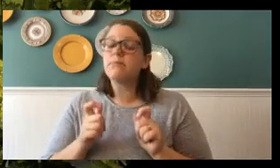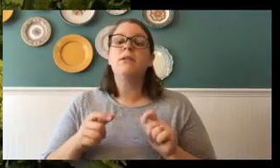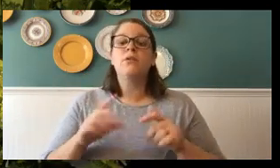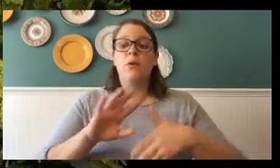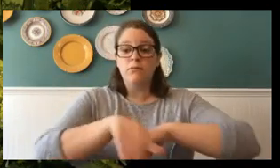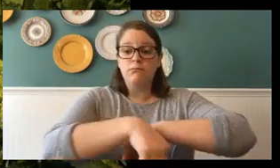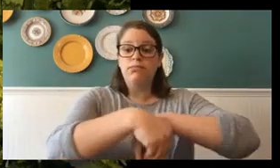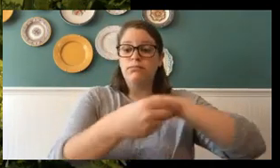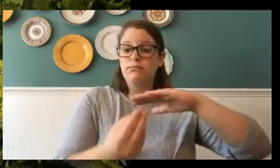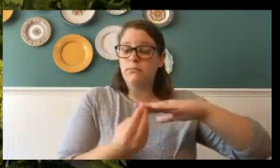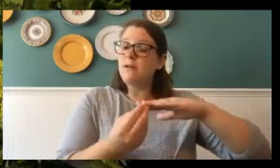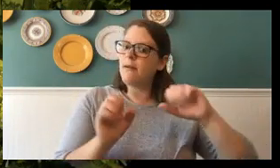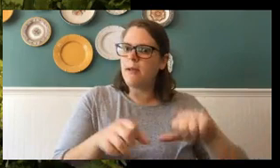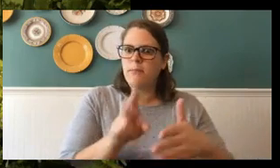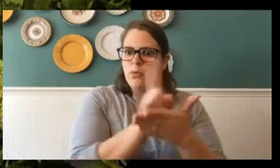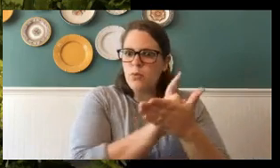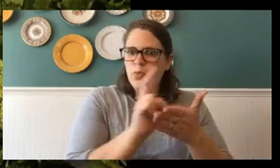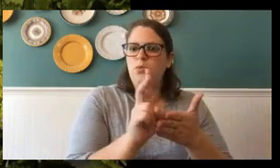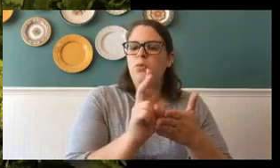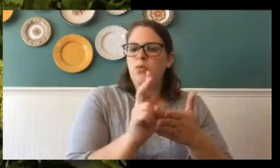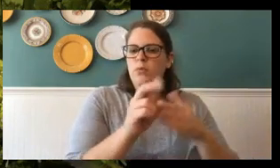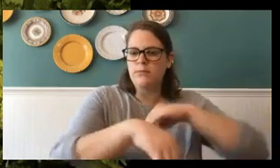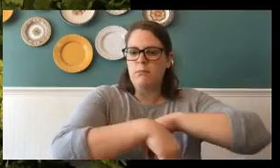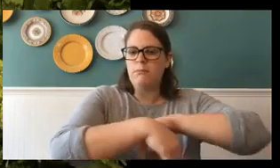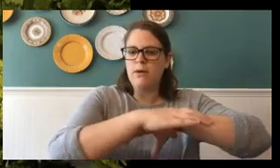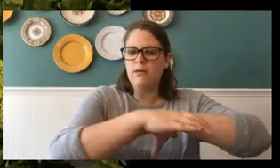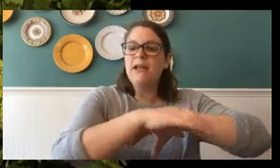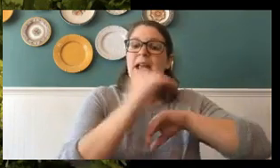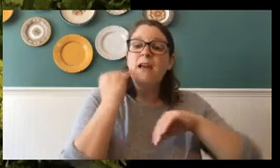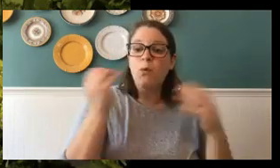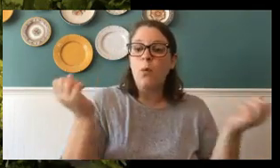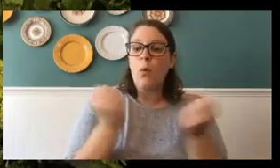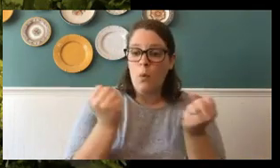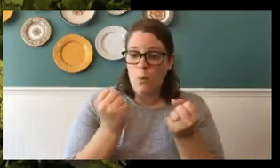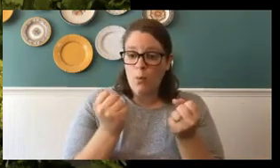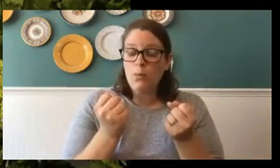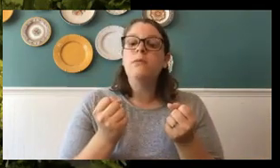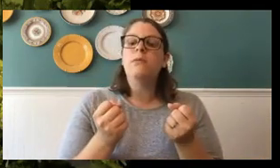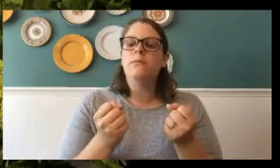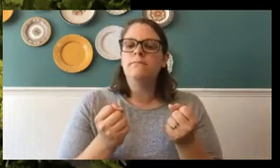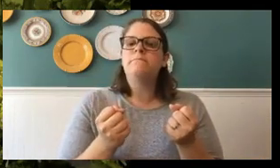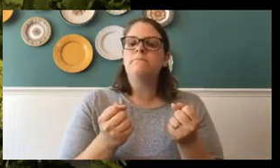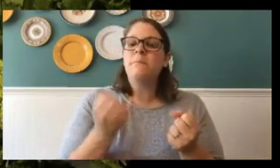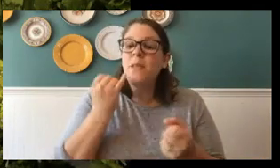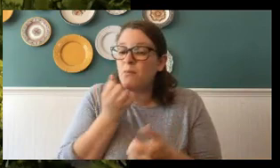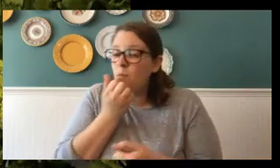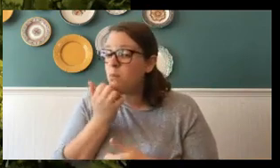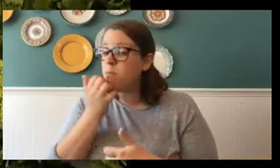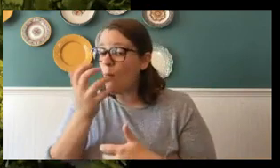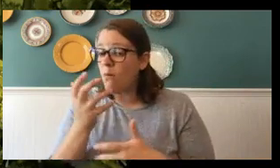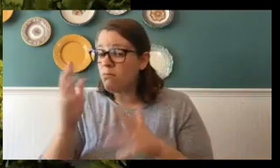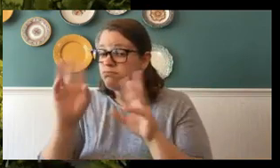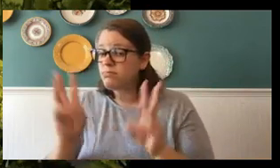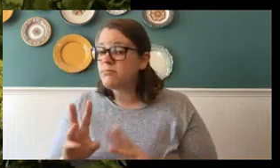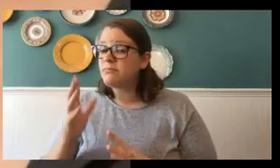up to two weeks to hatch out or longer if it's super cold. But typically, when the weather is nice and warm, I